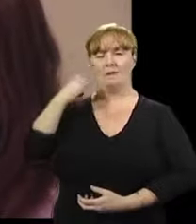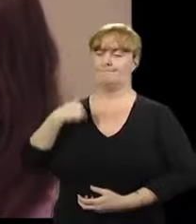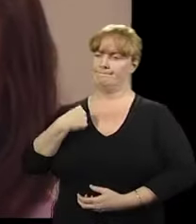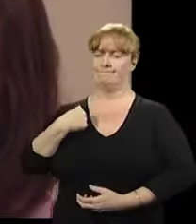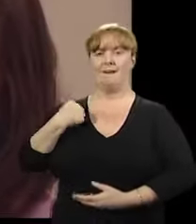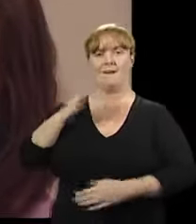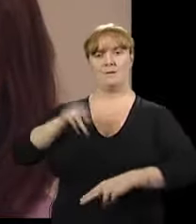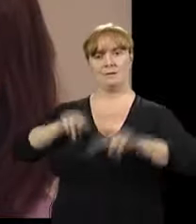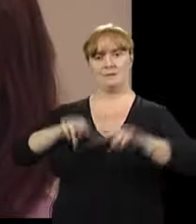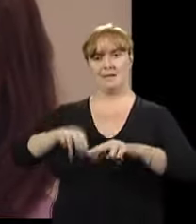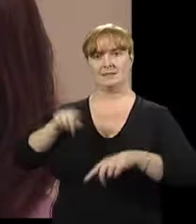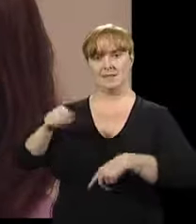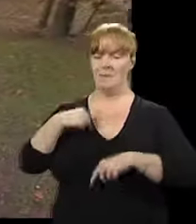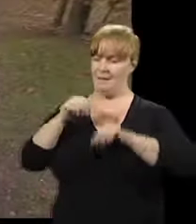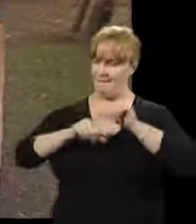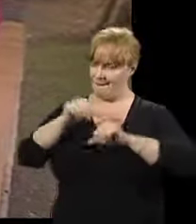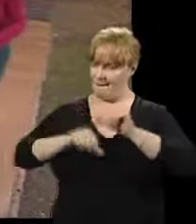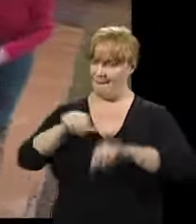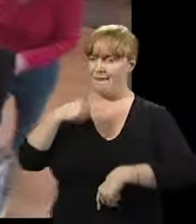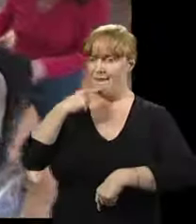of narrowing us down to quite specific technology.